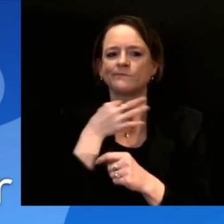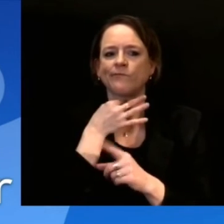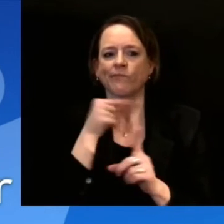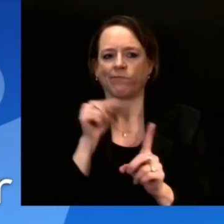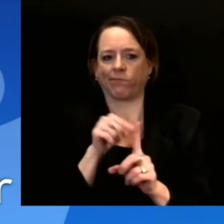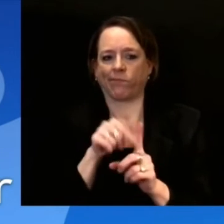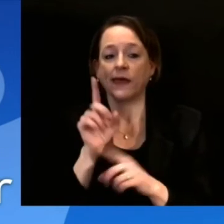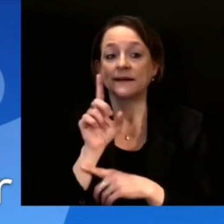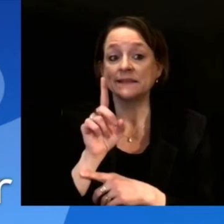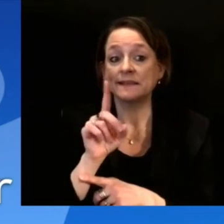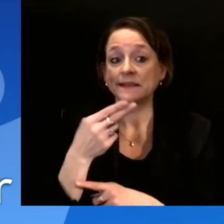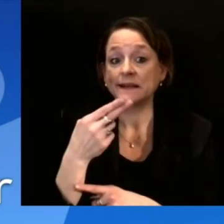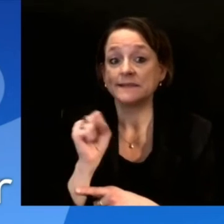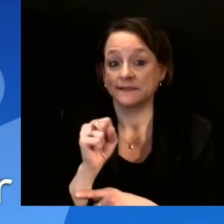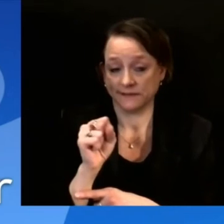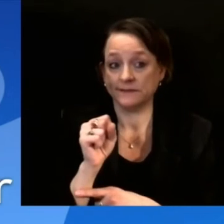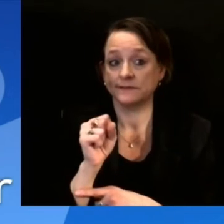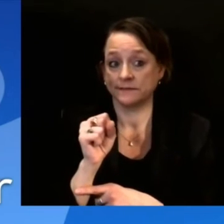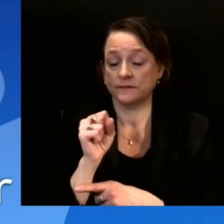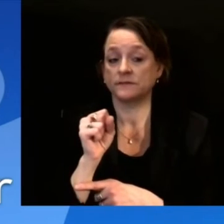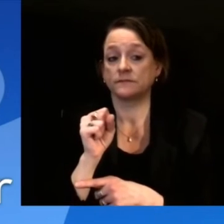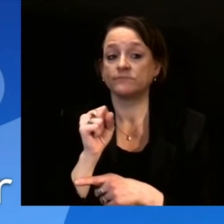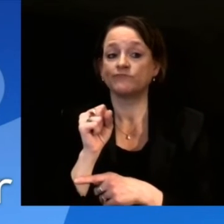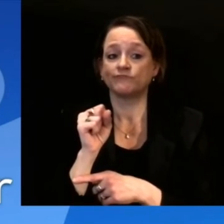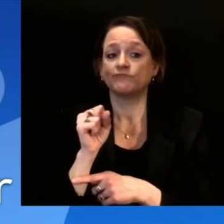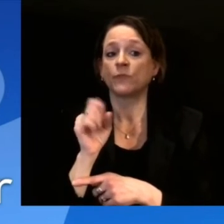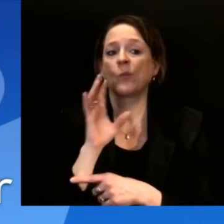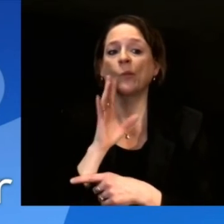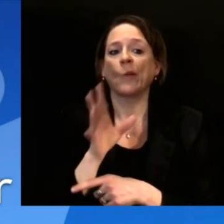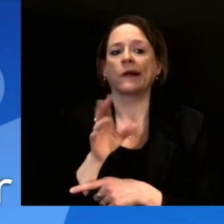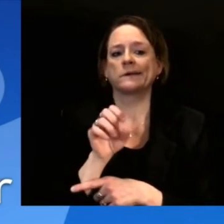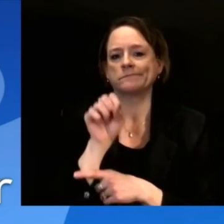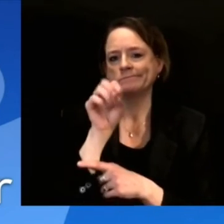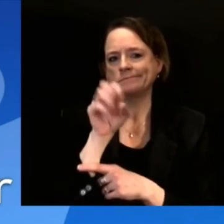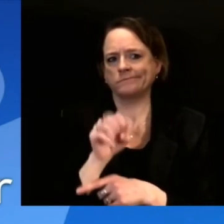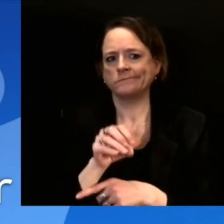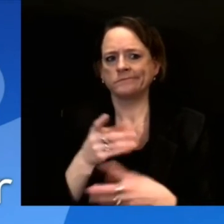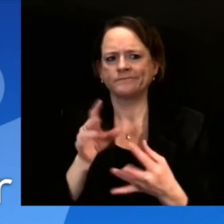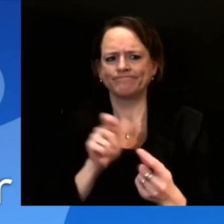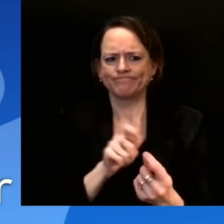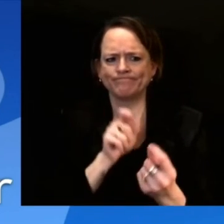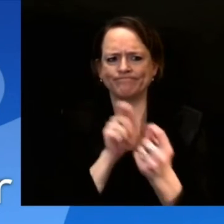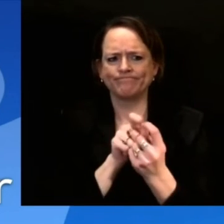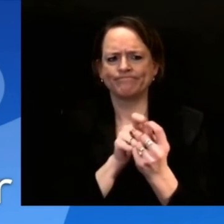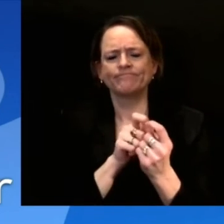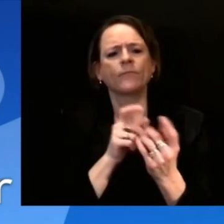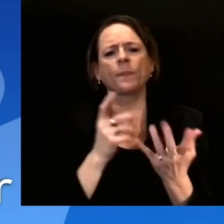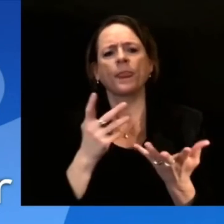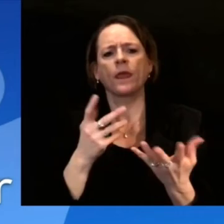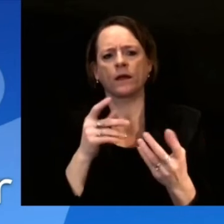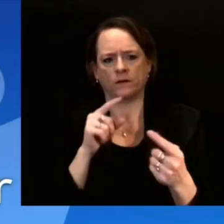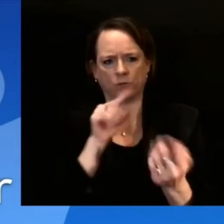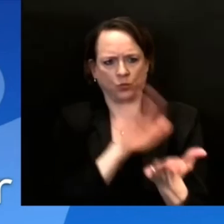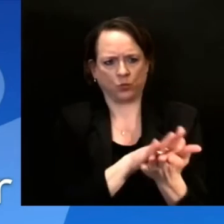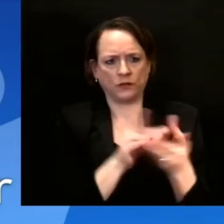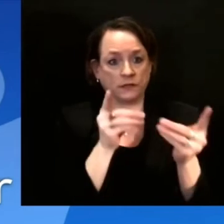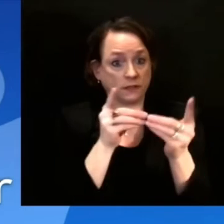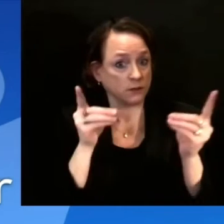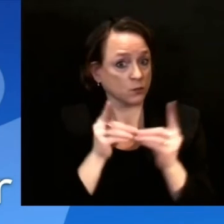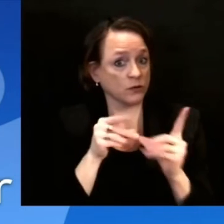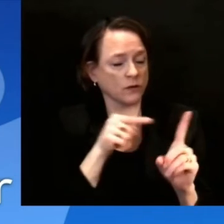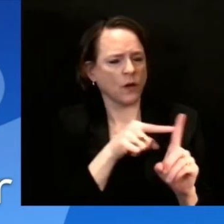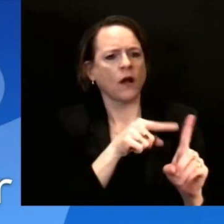best ways for, say, a school district to vaccinate its population of employees or to a certain jail or prison